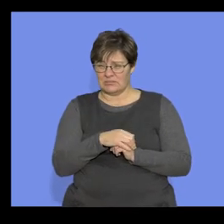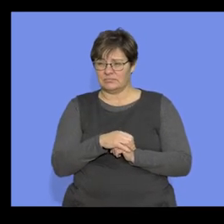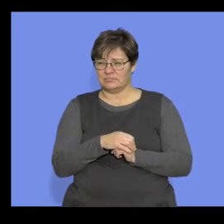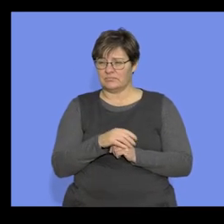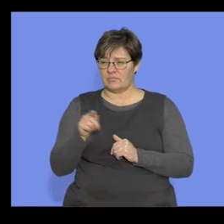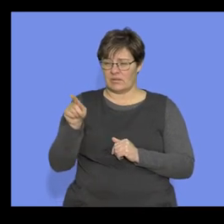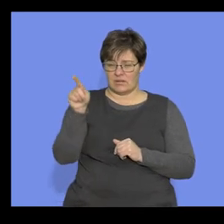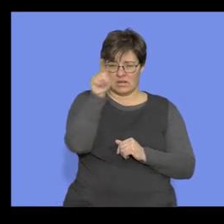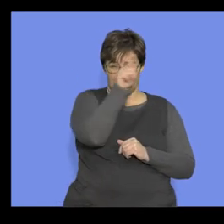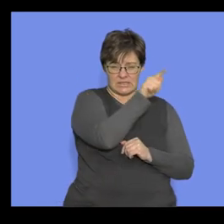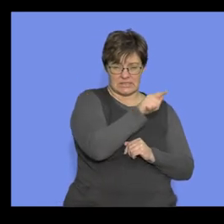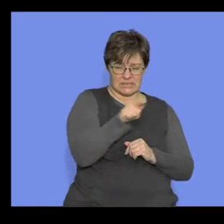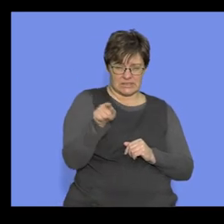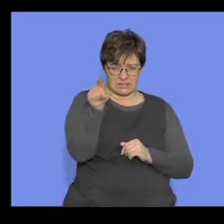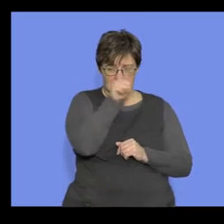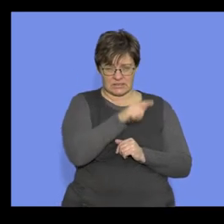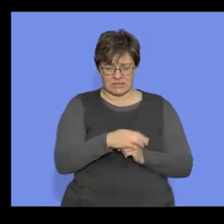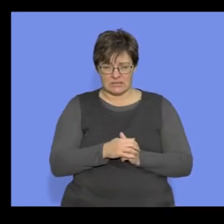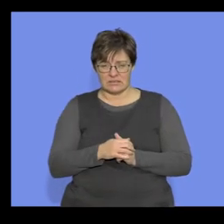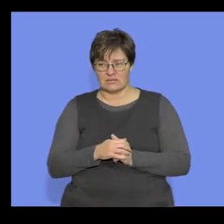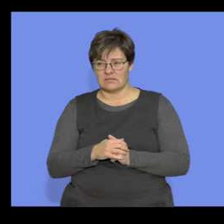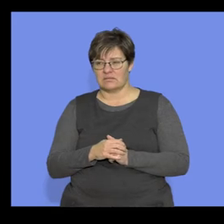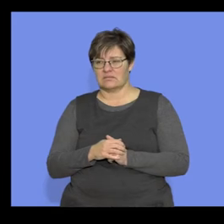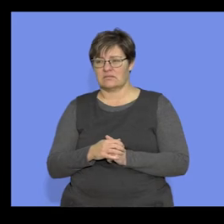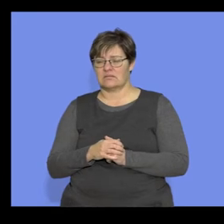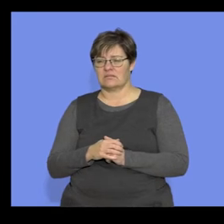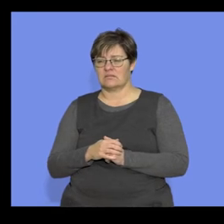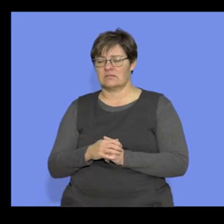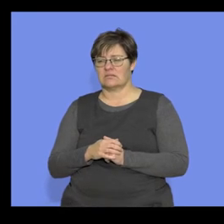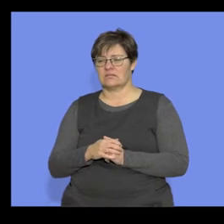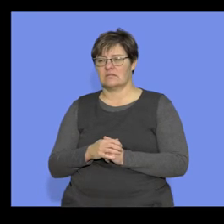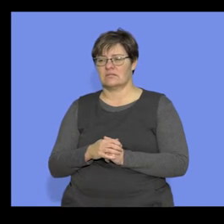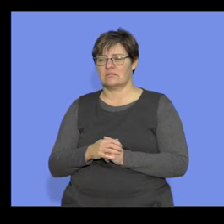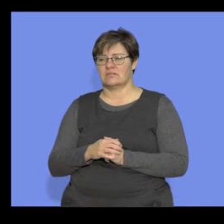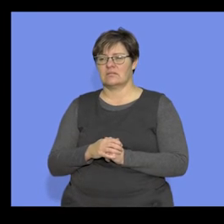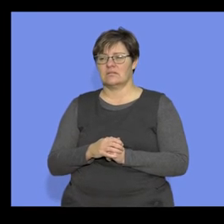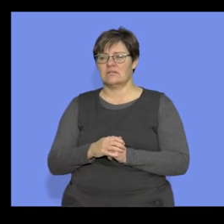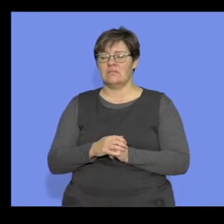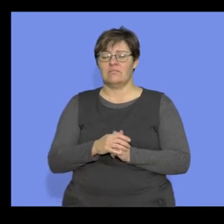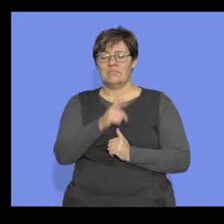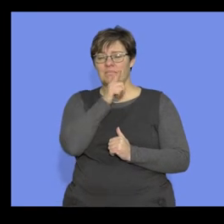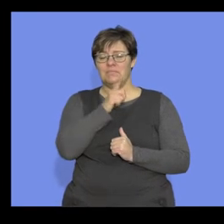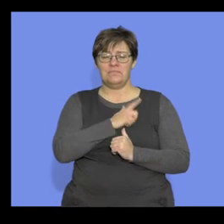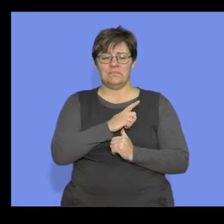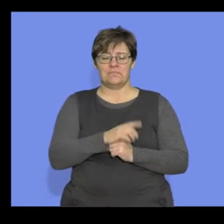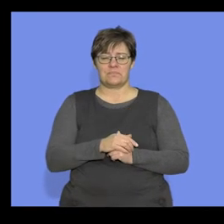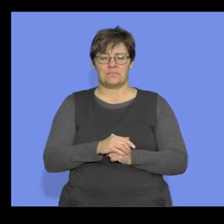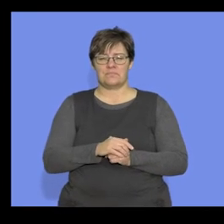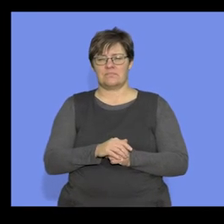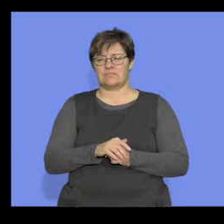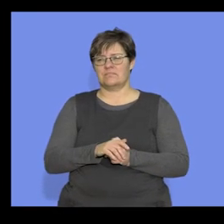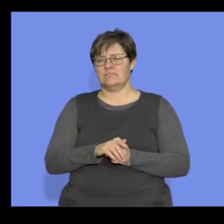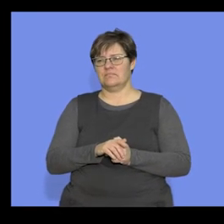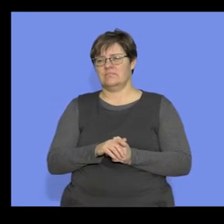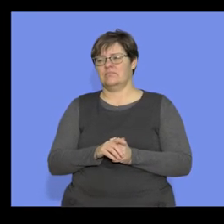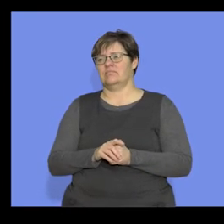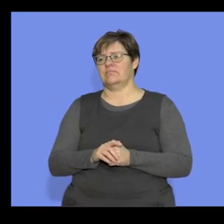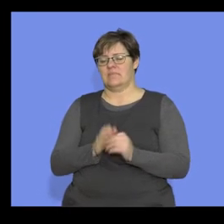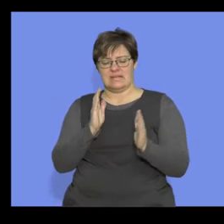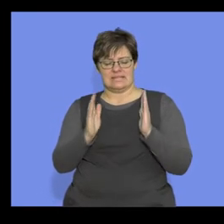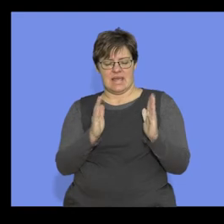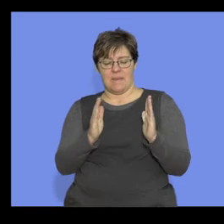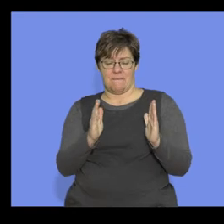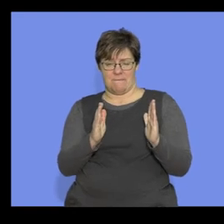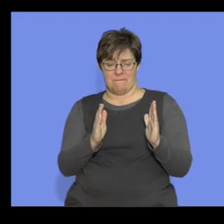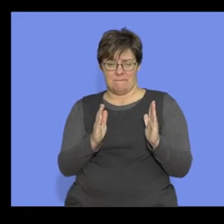read. All right, so we're looking at this set of information. So guys, you can't tell me, all right,